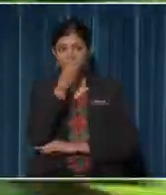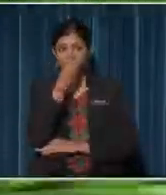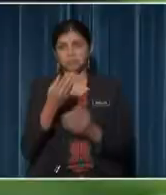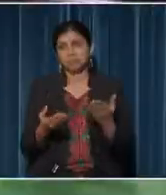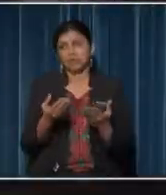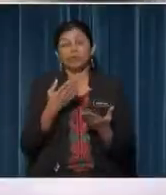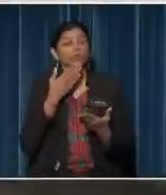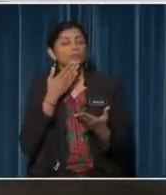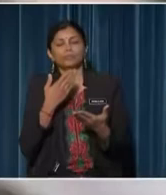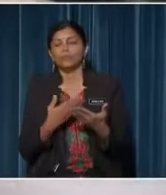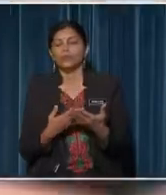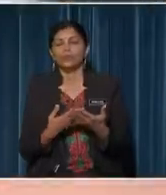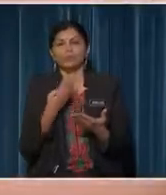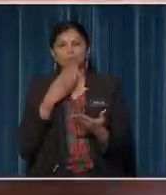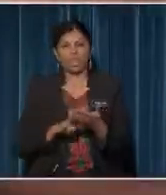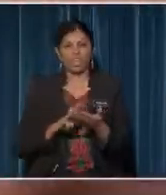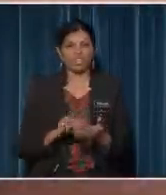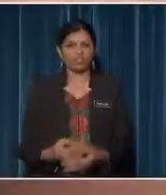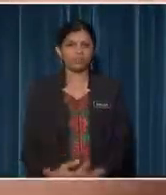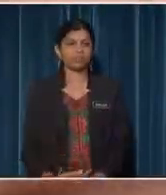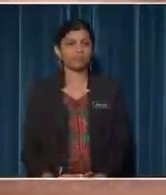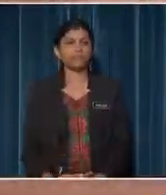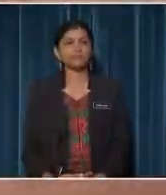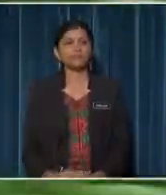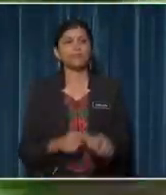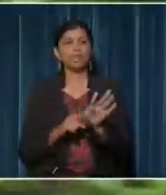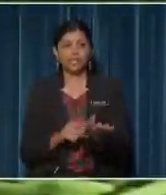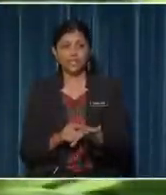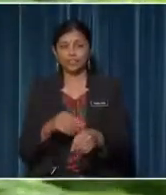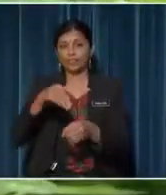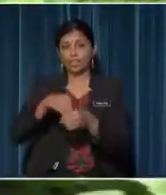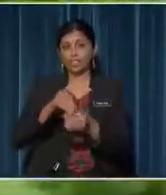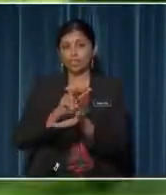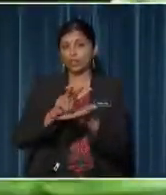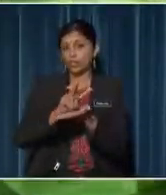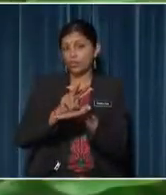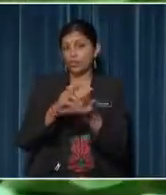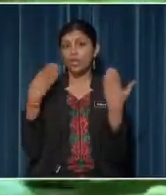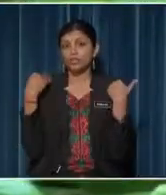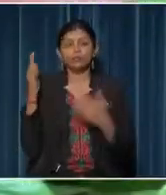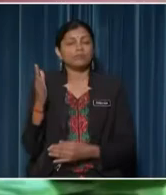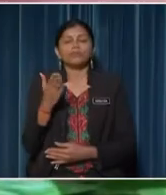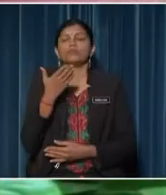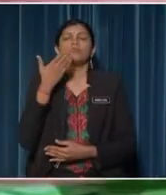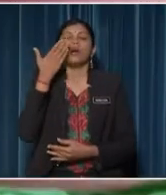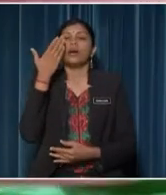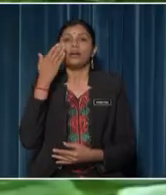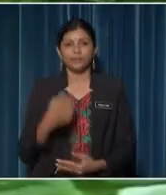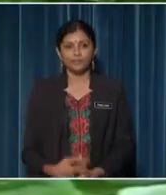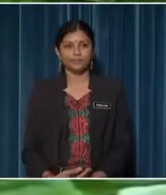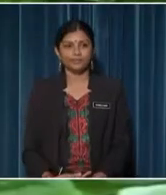either good or bad The leaf of the plant in the video has a fragrant smell